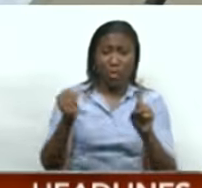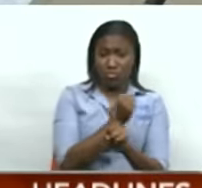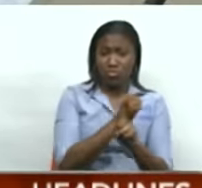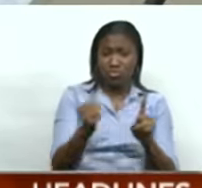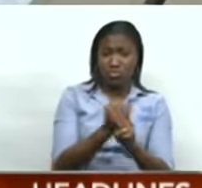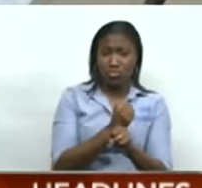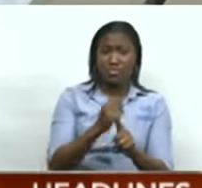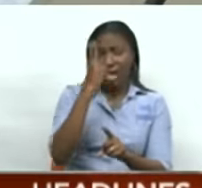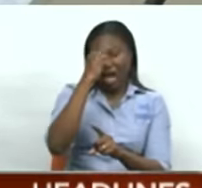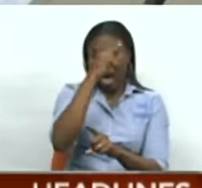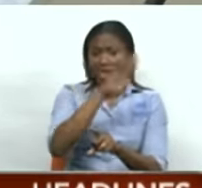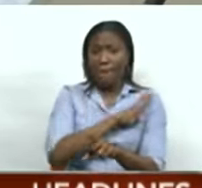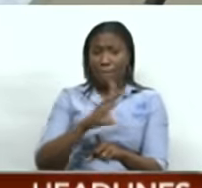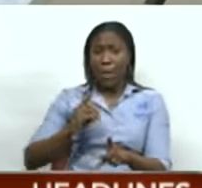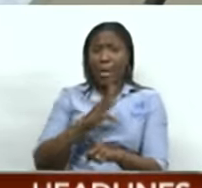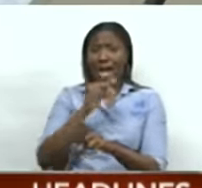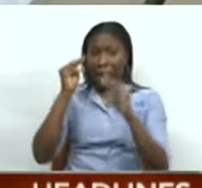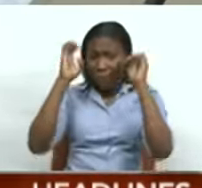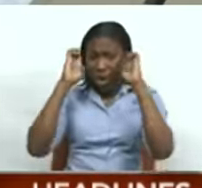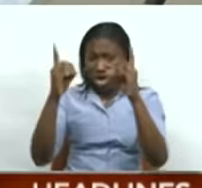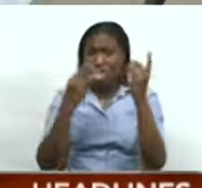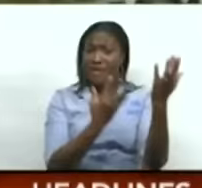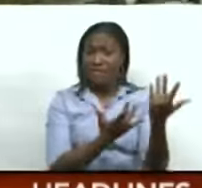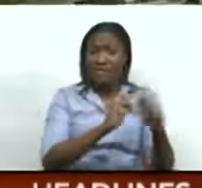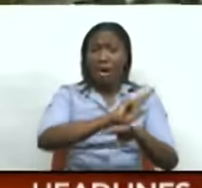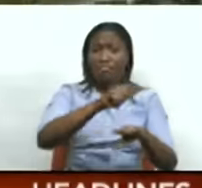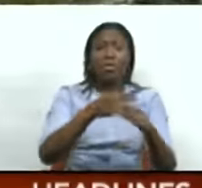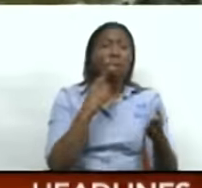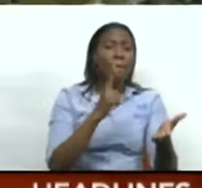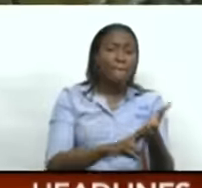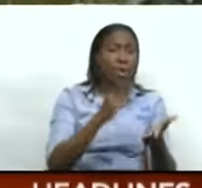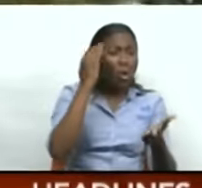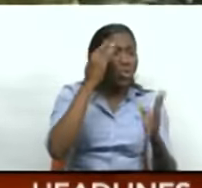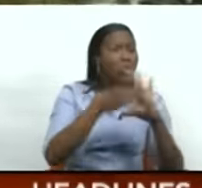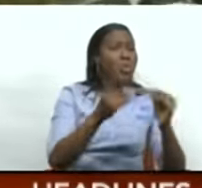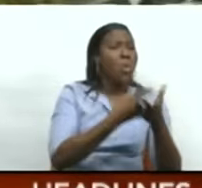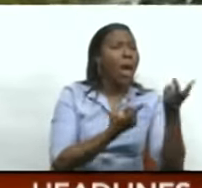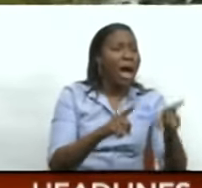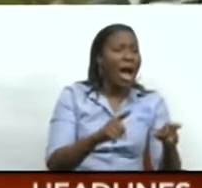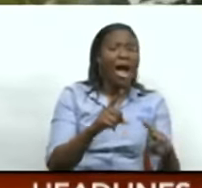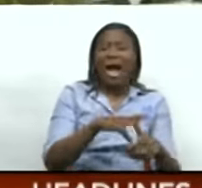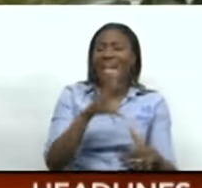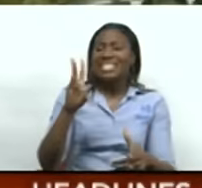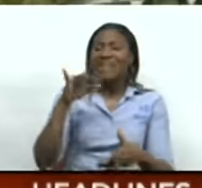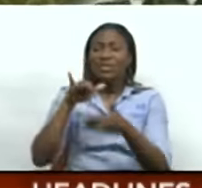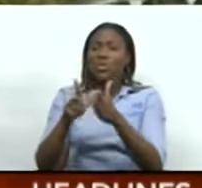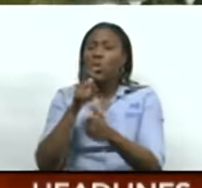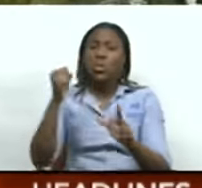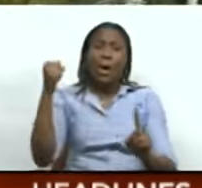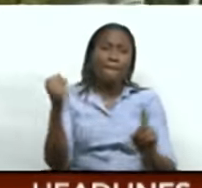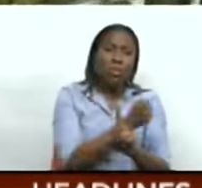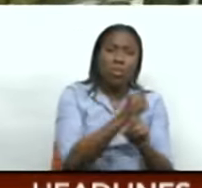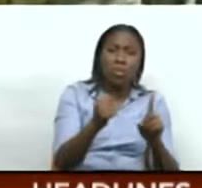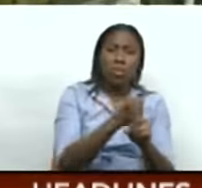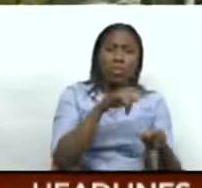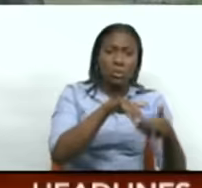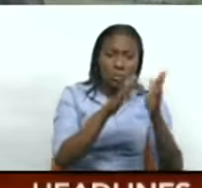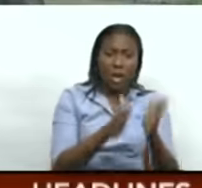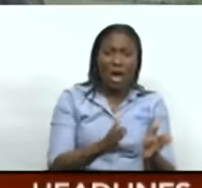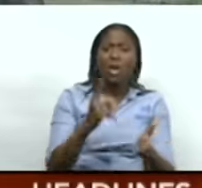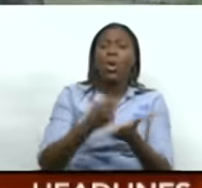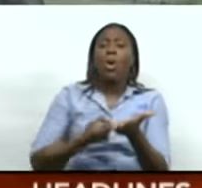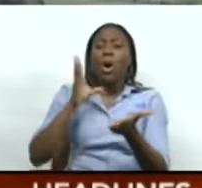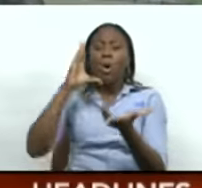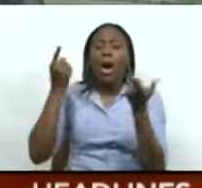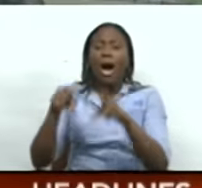Board are awaiting the principal's report to determine what's next for the seven students involved. They were apprehended by police but